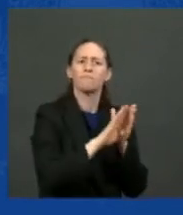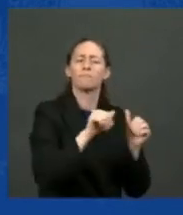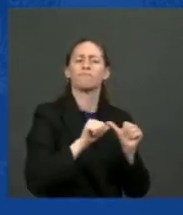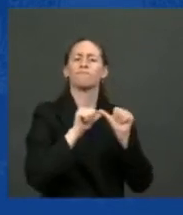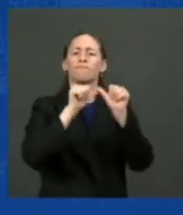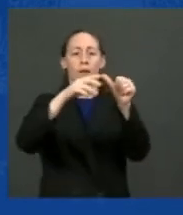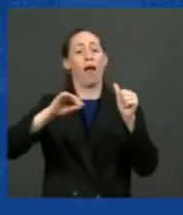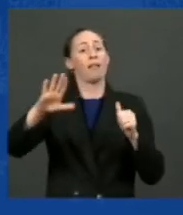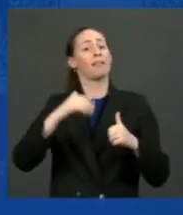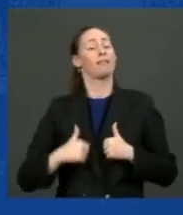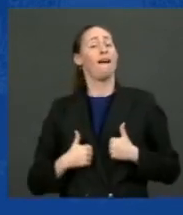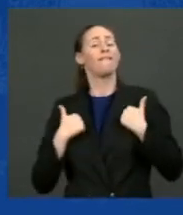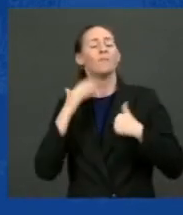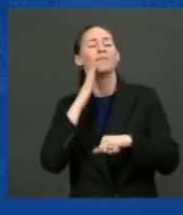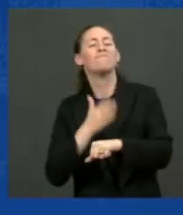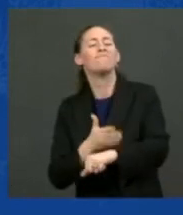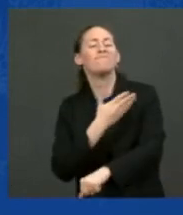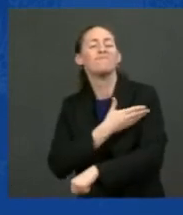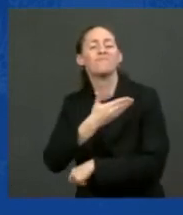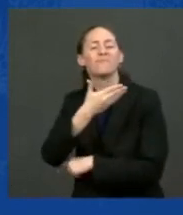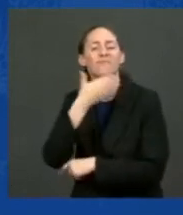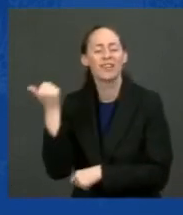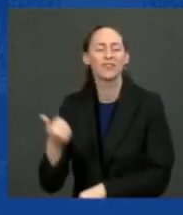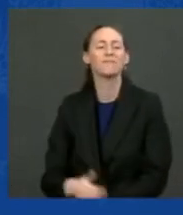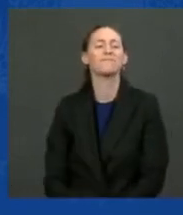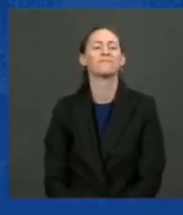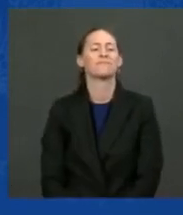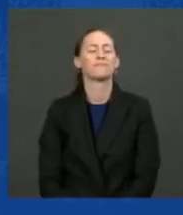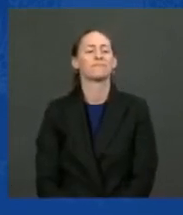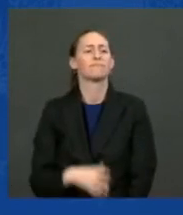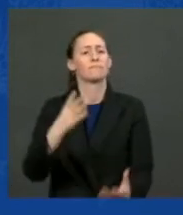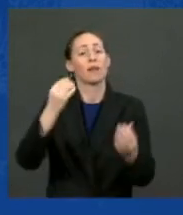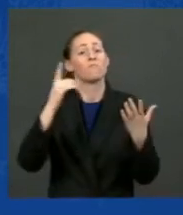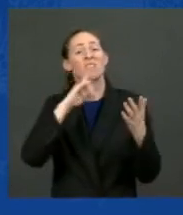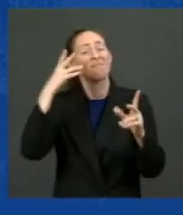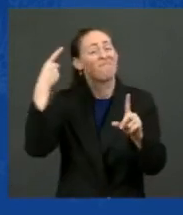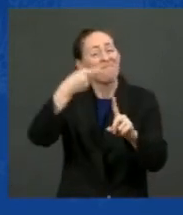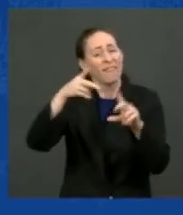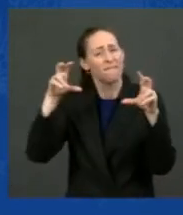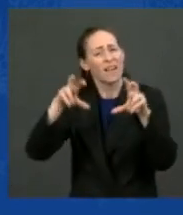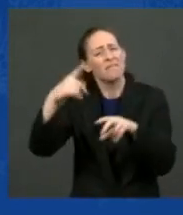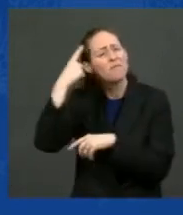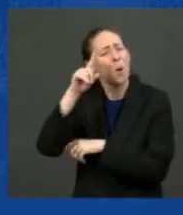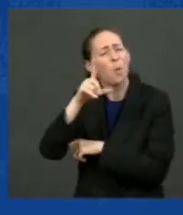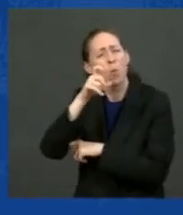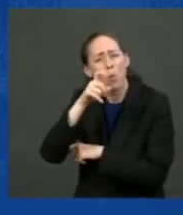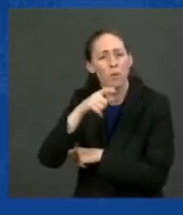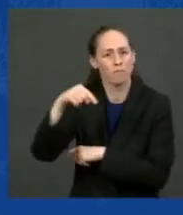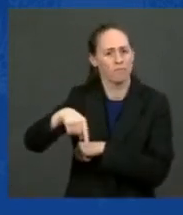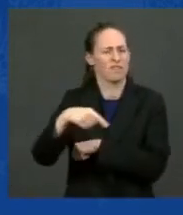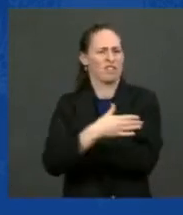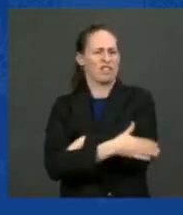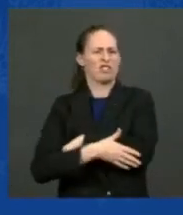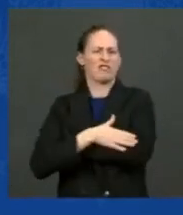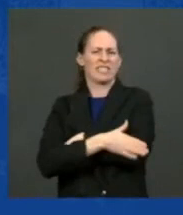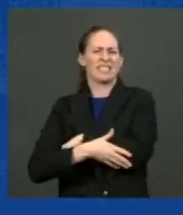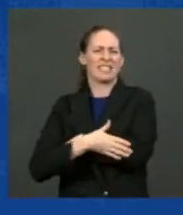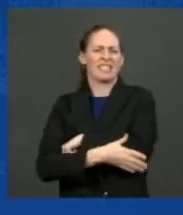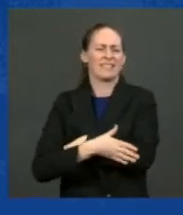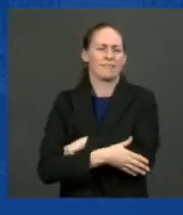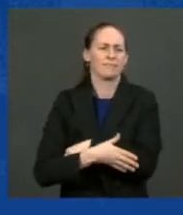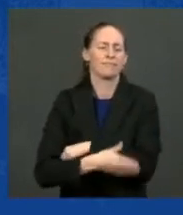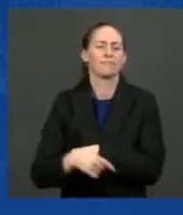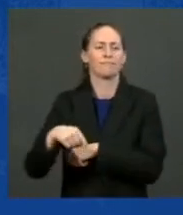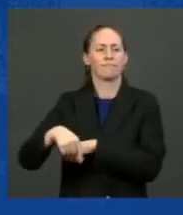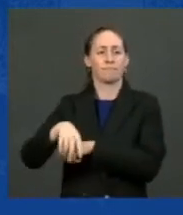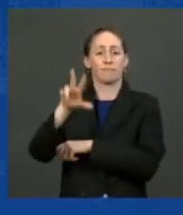importantly, it's an investment in our country. The IU-OE Local 324 has kept Michigan running for